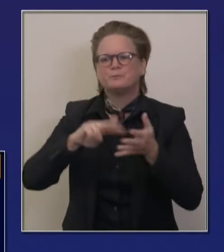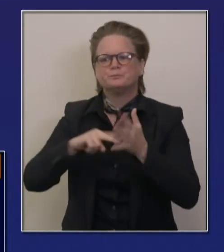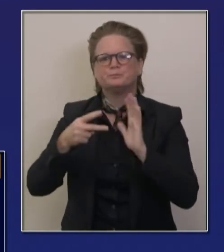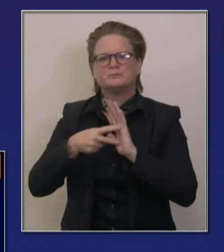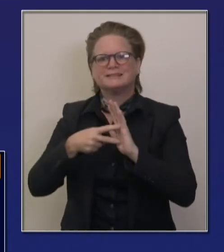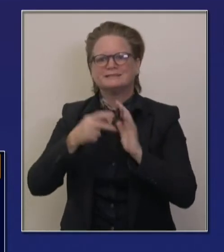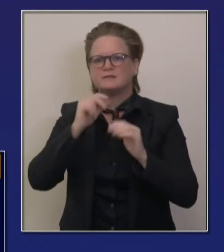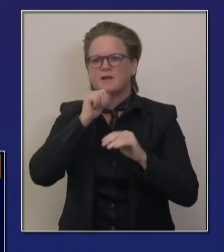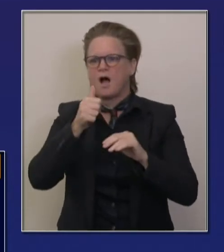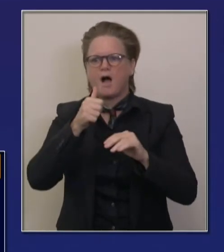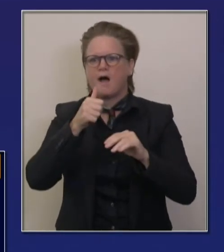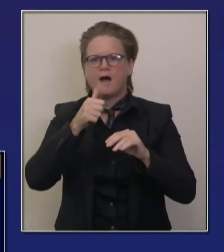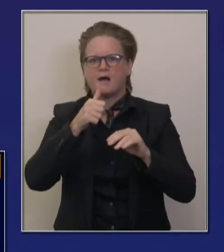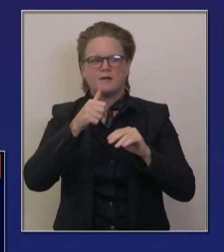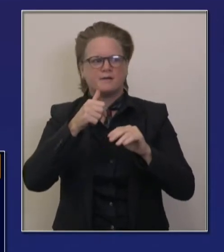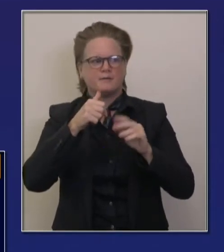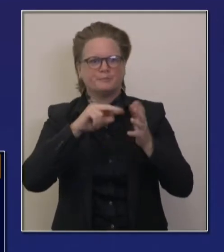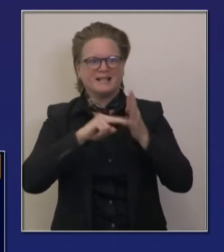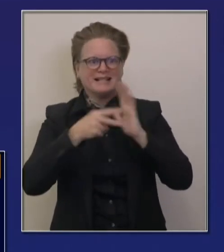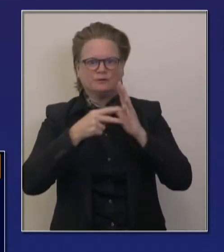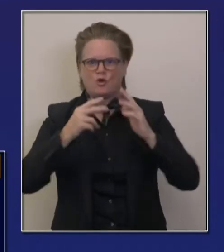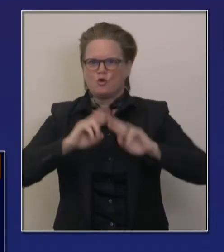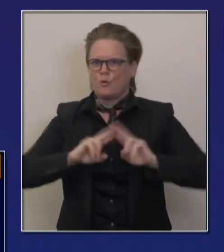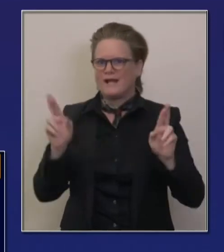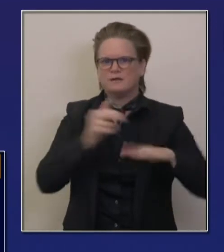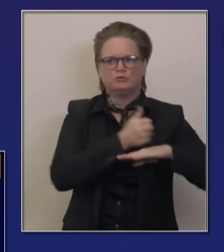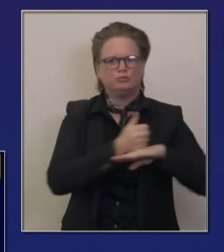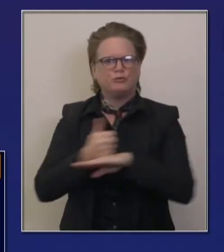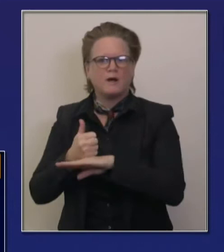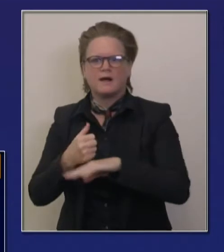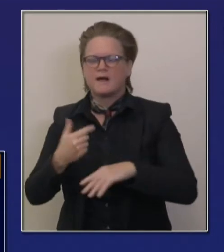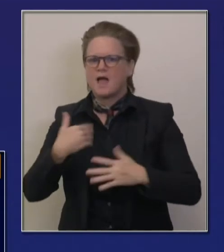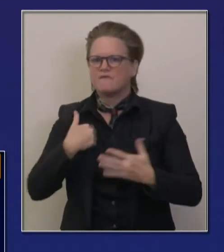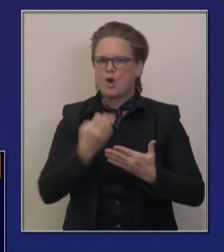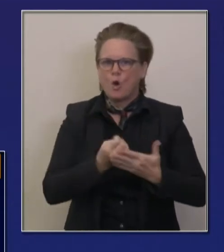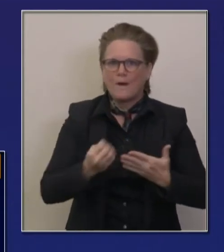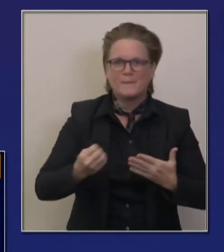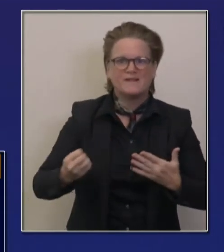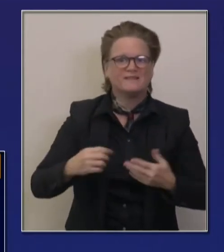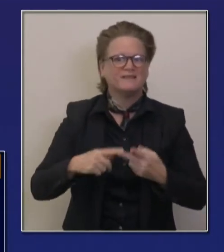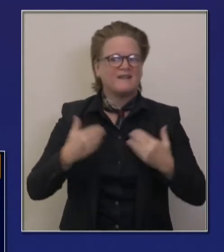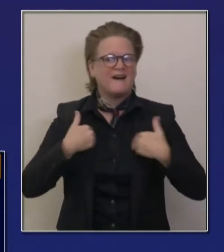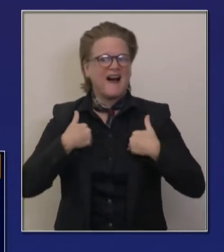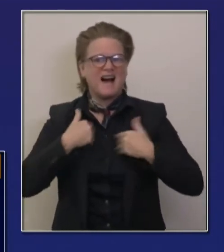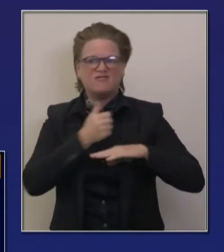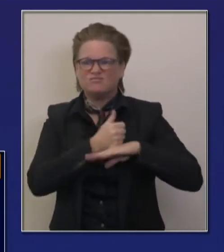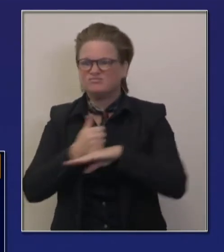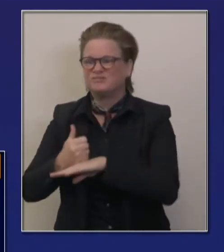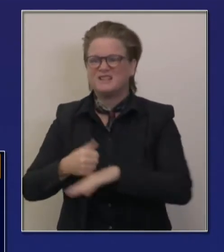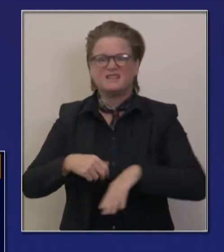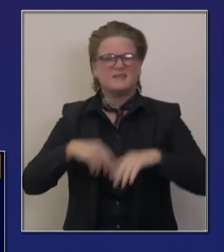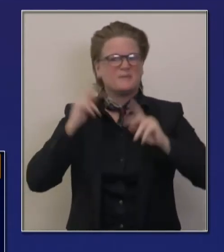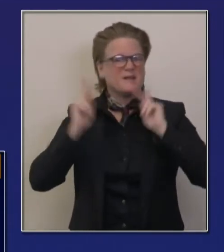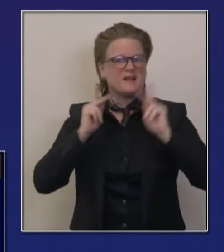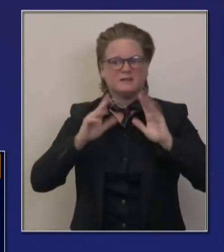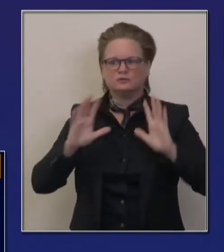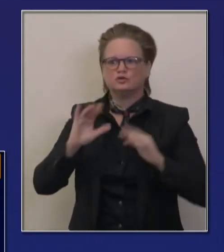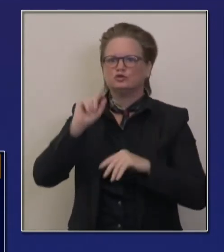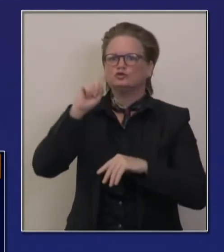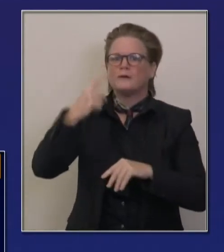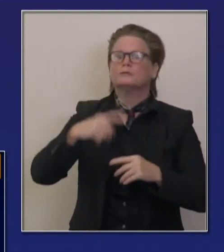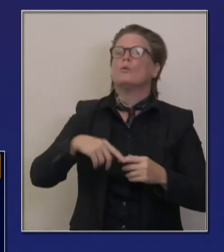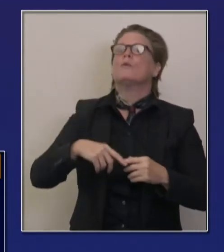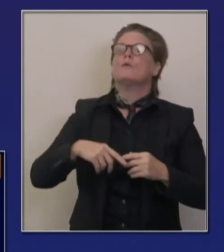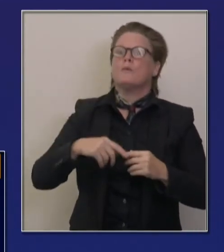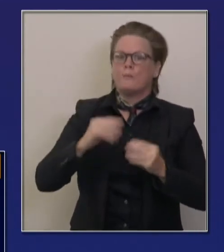so to speak, but not necessarily turning on the proverbial lights. That's the warm status. Most of these can turn over and be